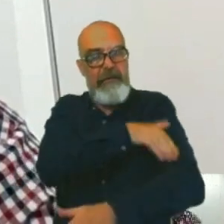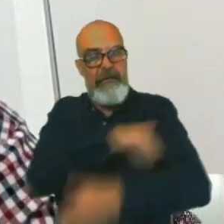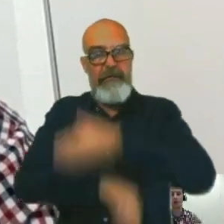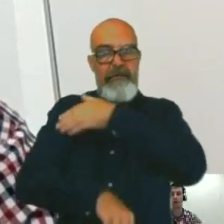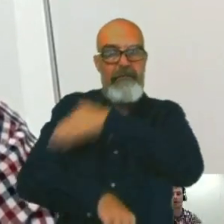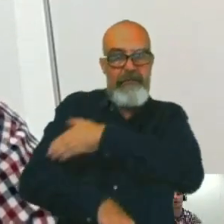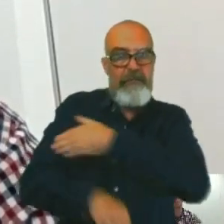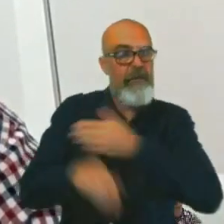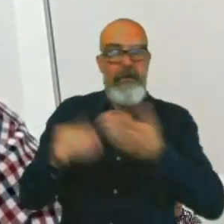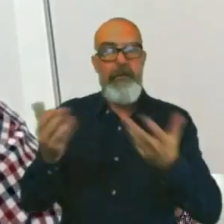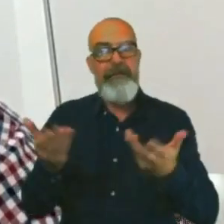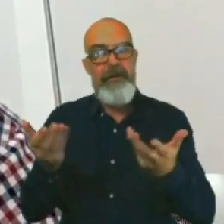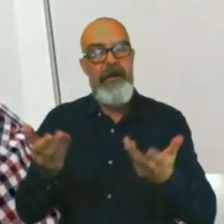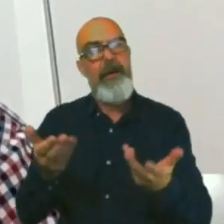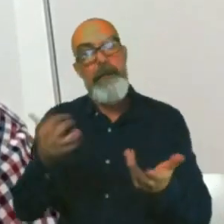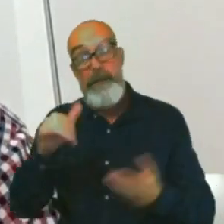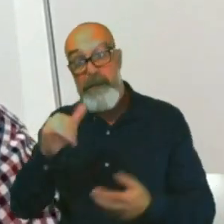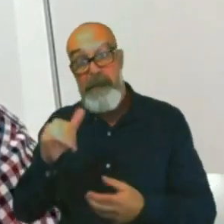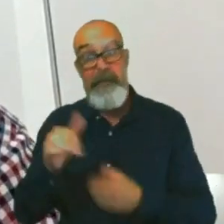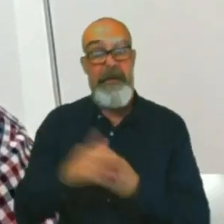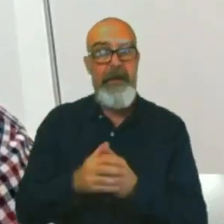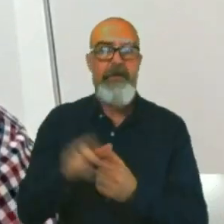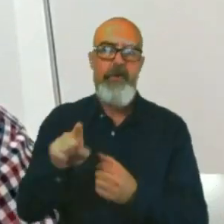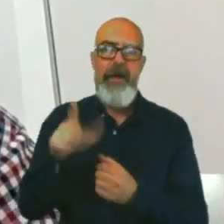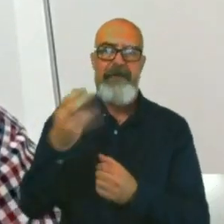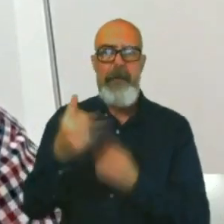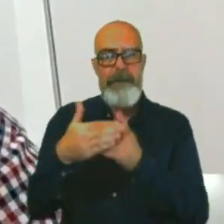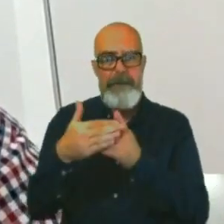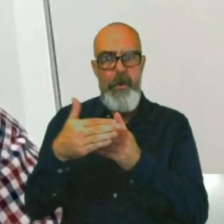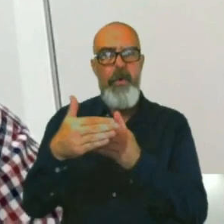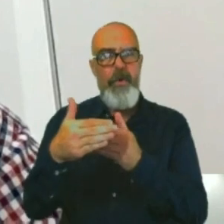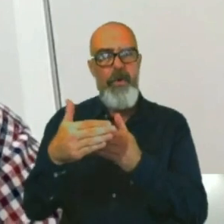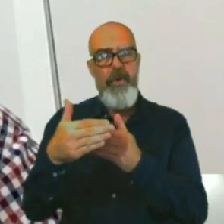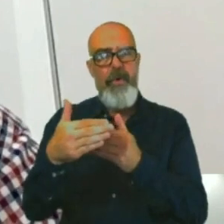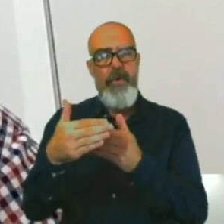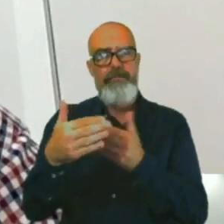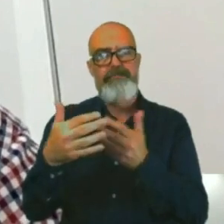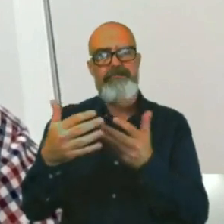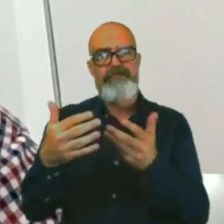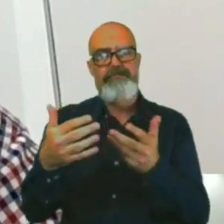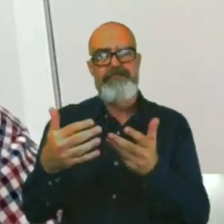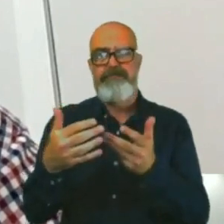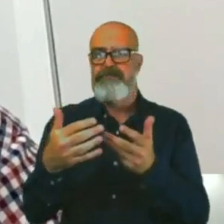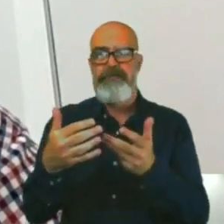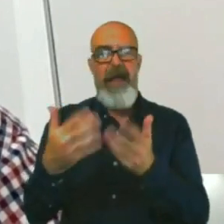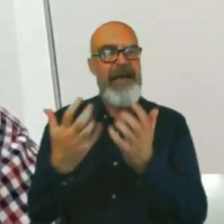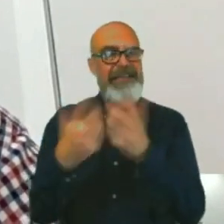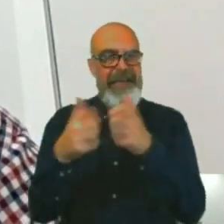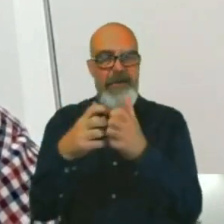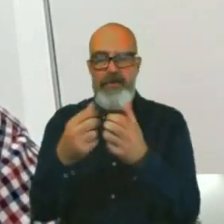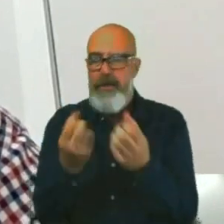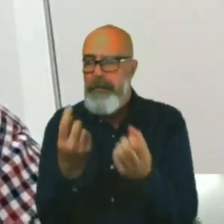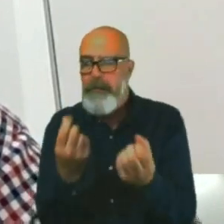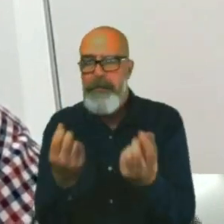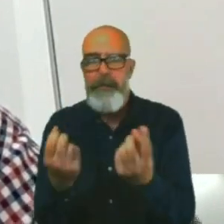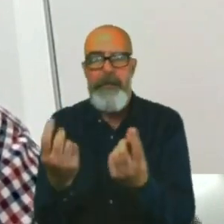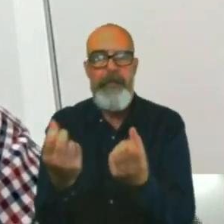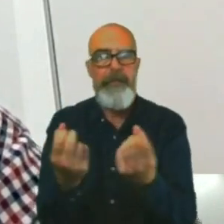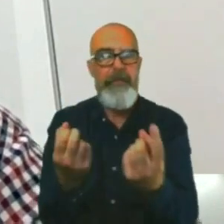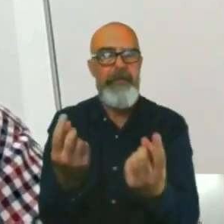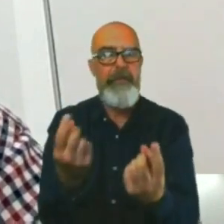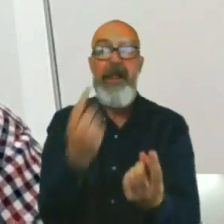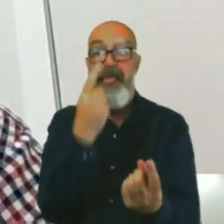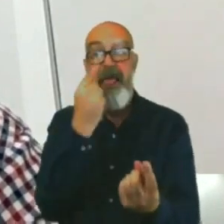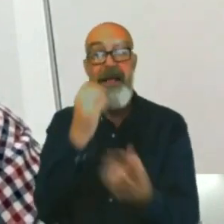So there are more and more bits of technology coming out that help people live